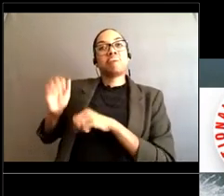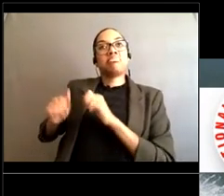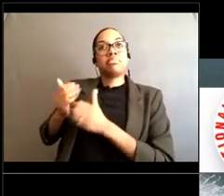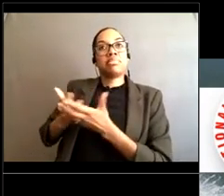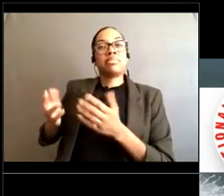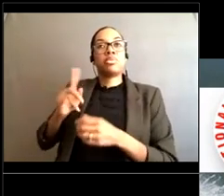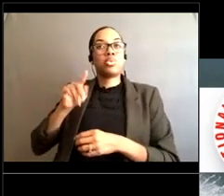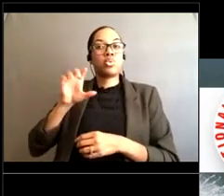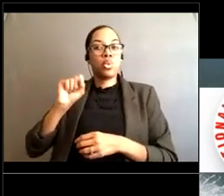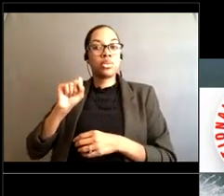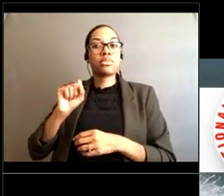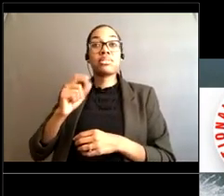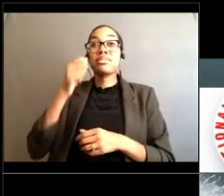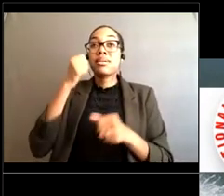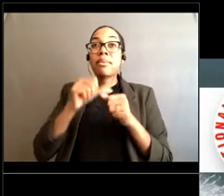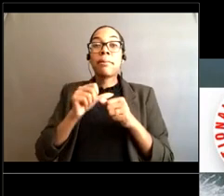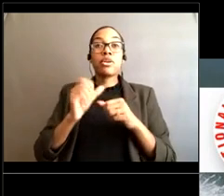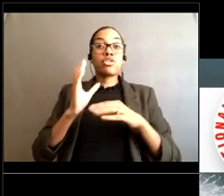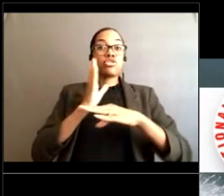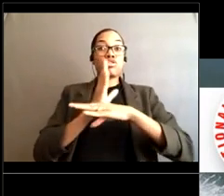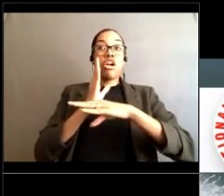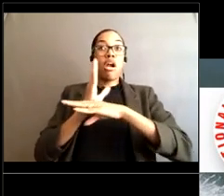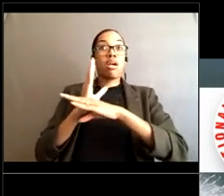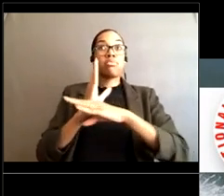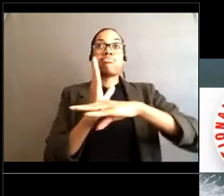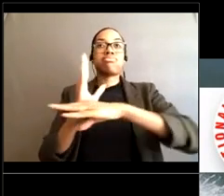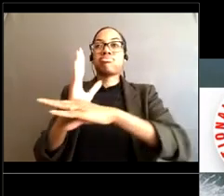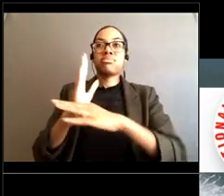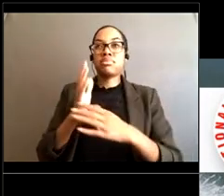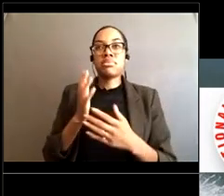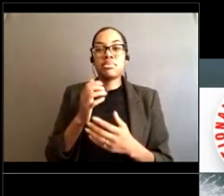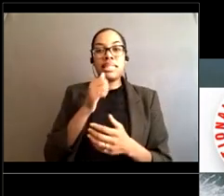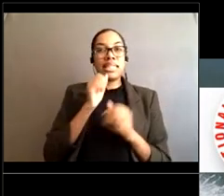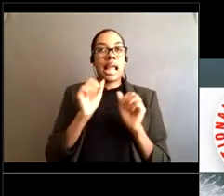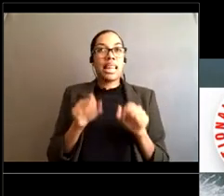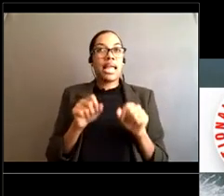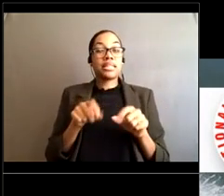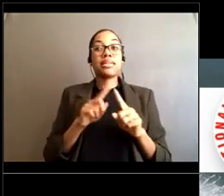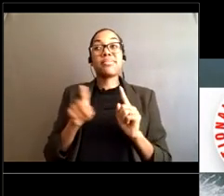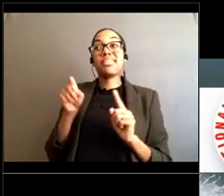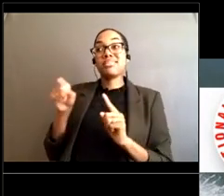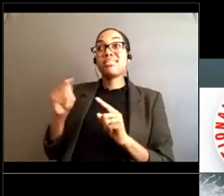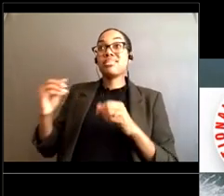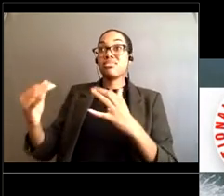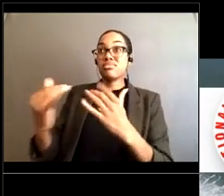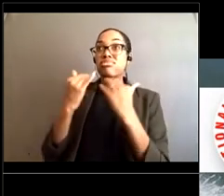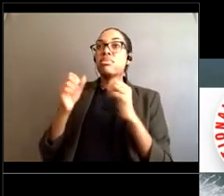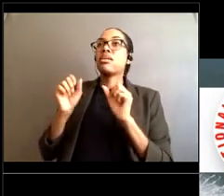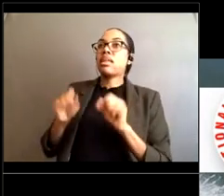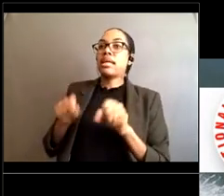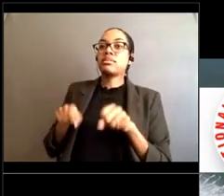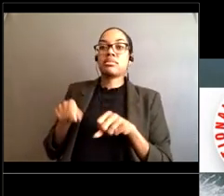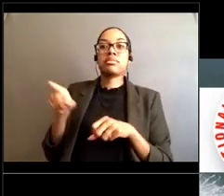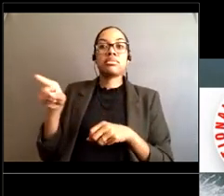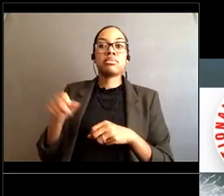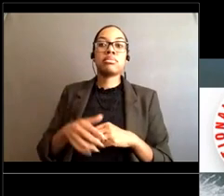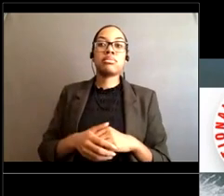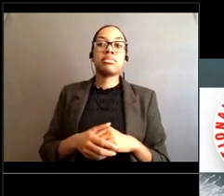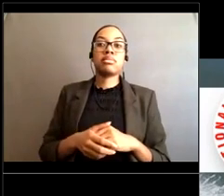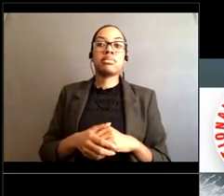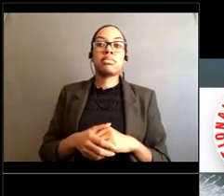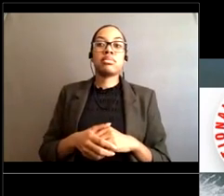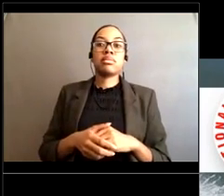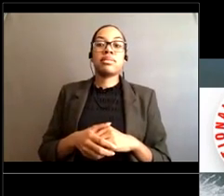shark So we need to stay focused on on what the the big challenges are And last of all, I you know, I can't thank you enough